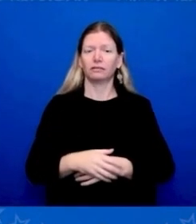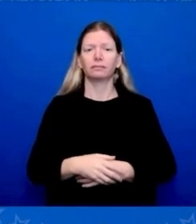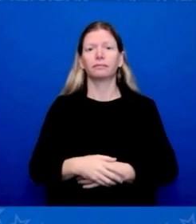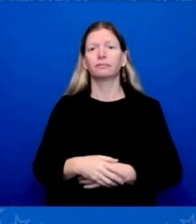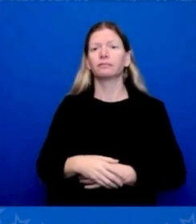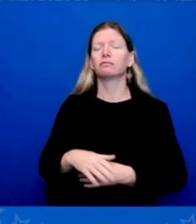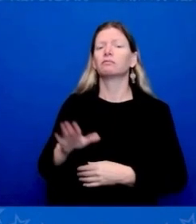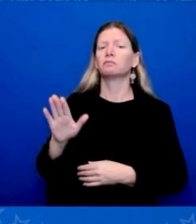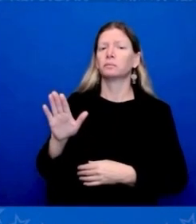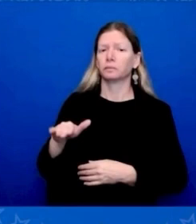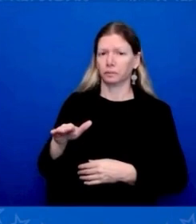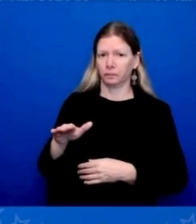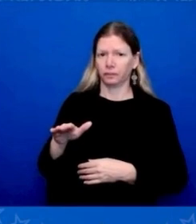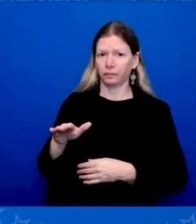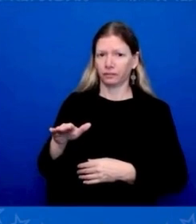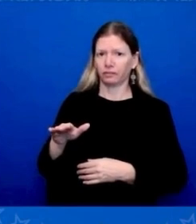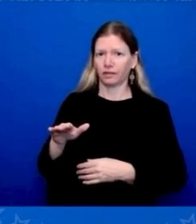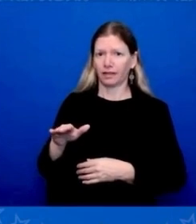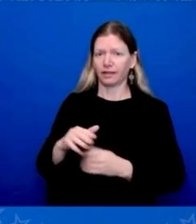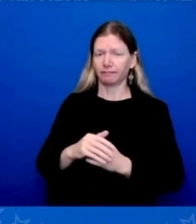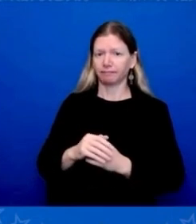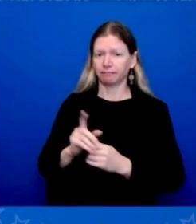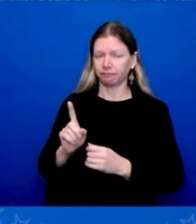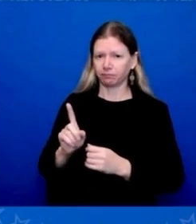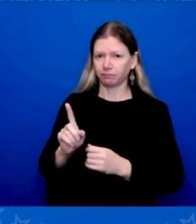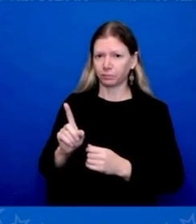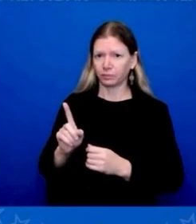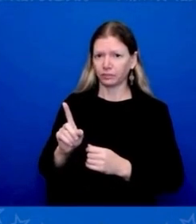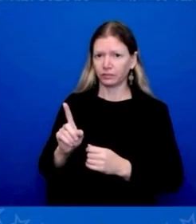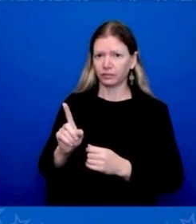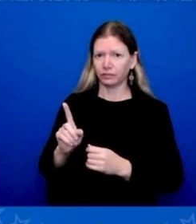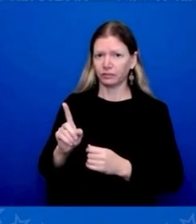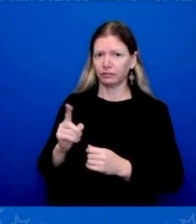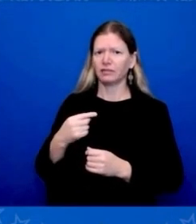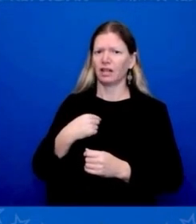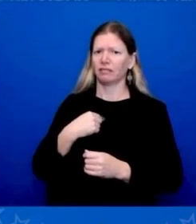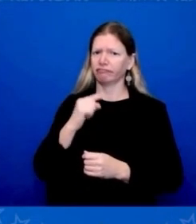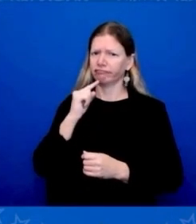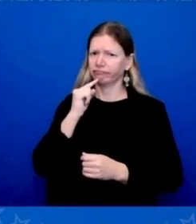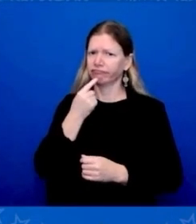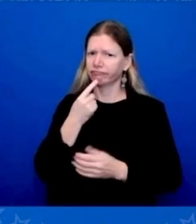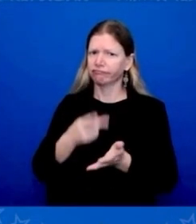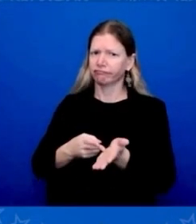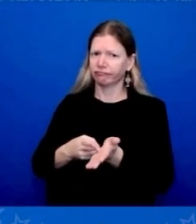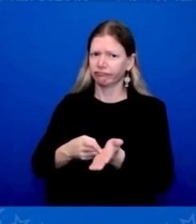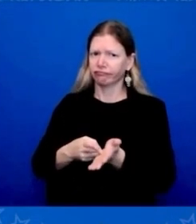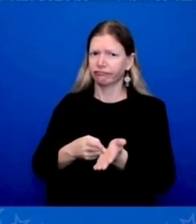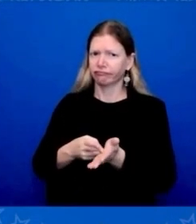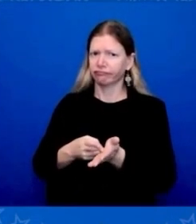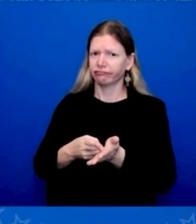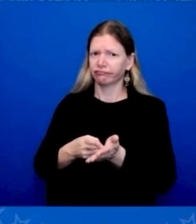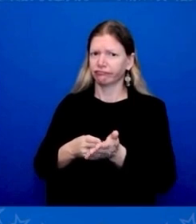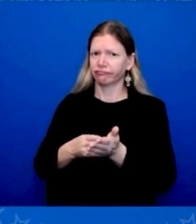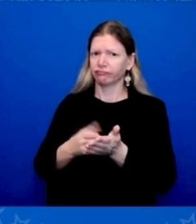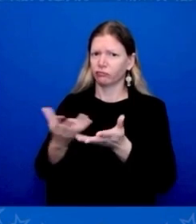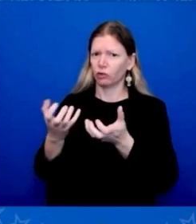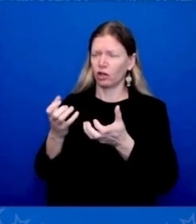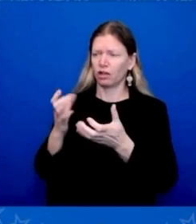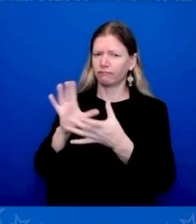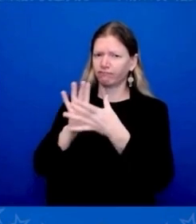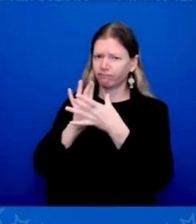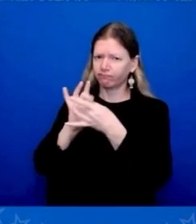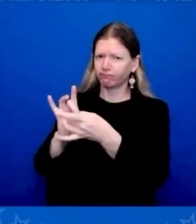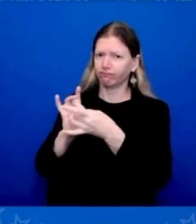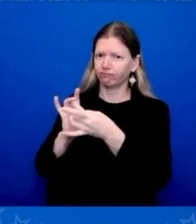the I am sincere about getting the relationship right. And one of the things that is